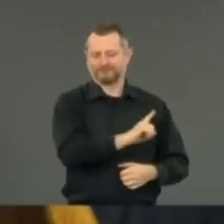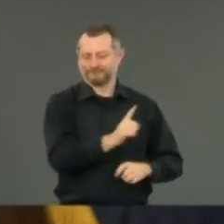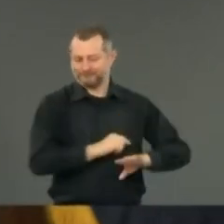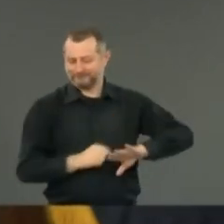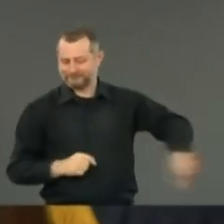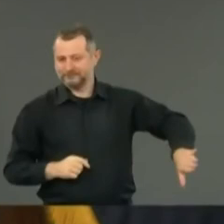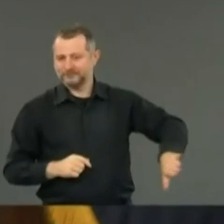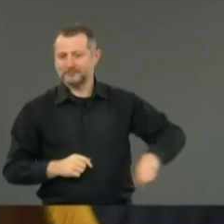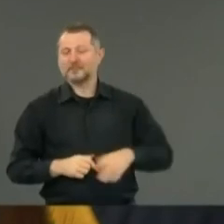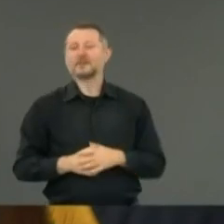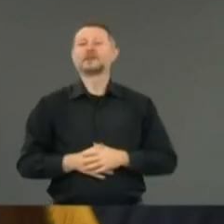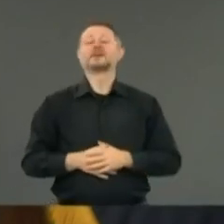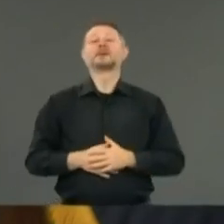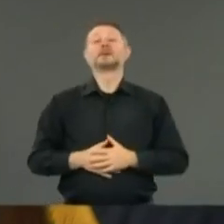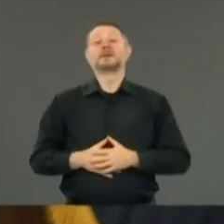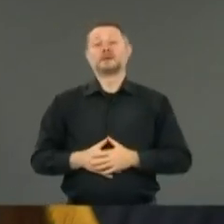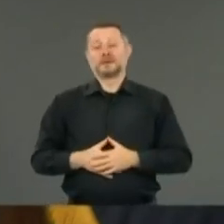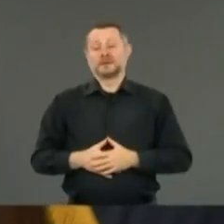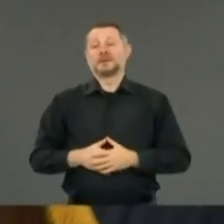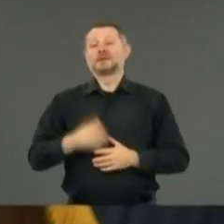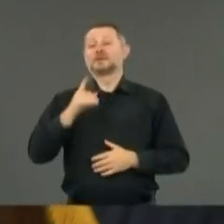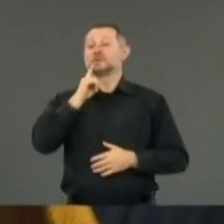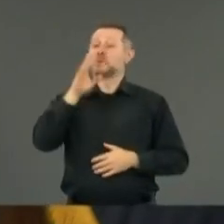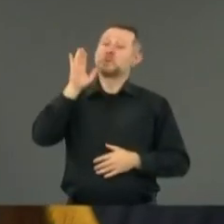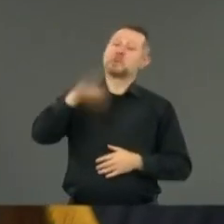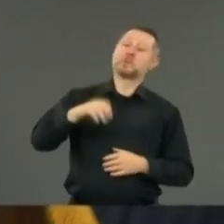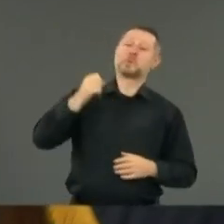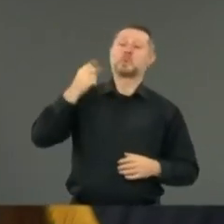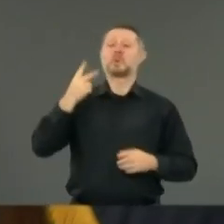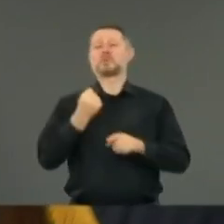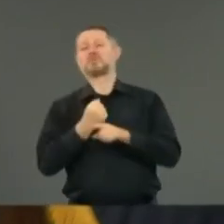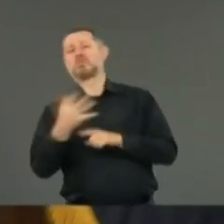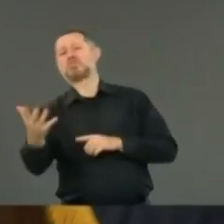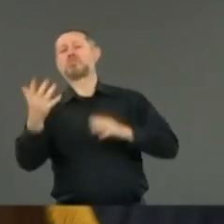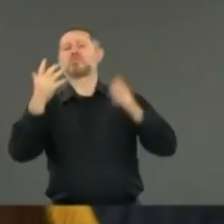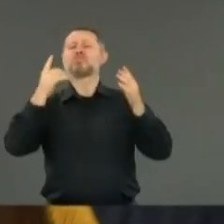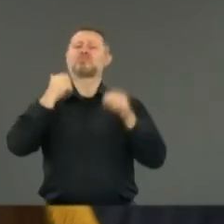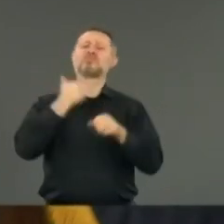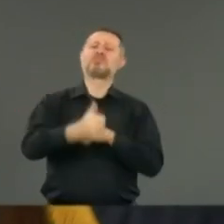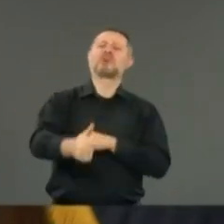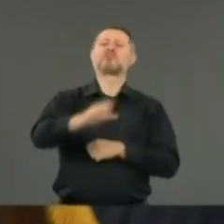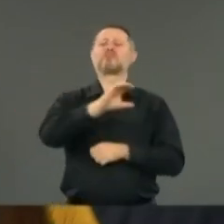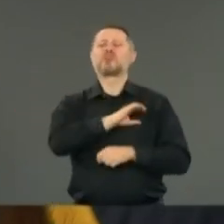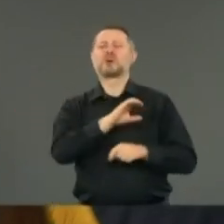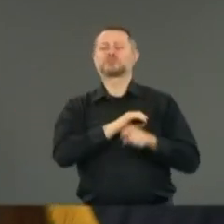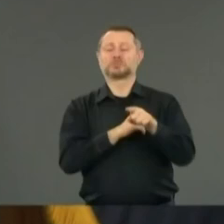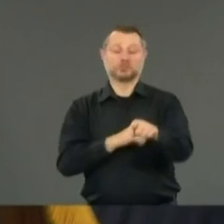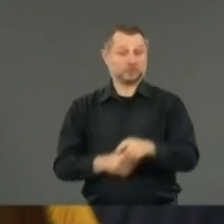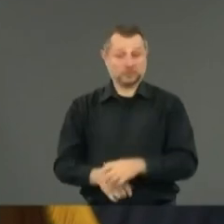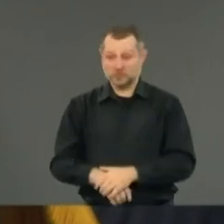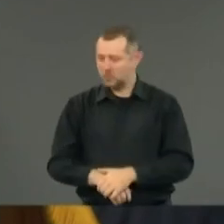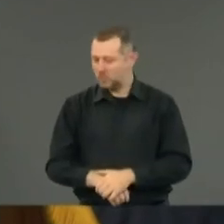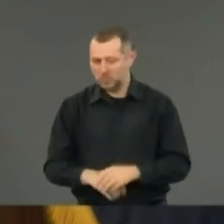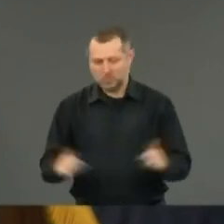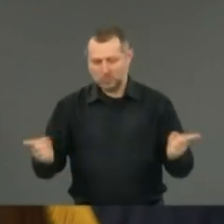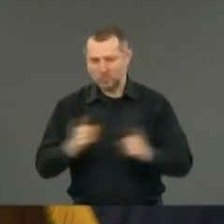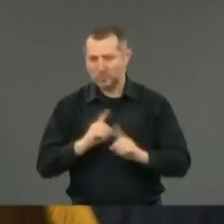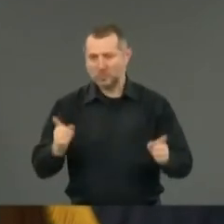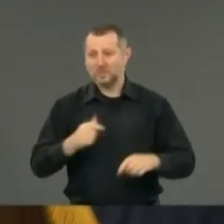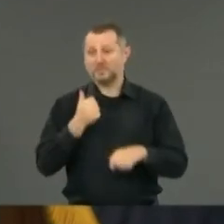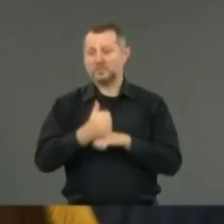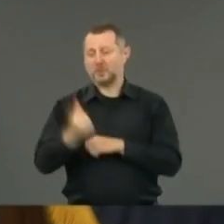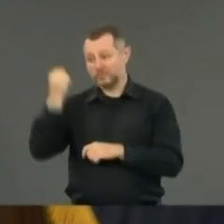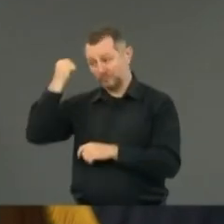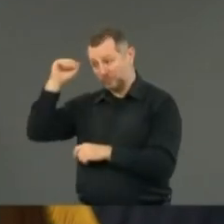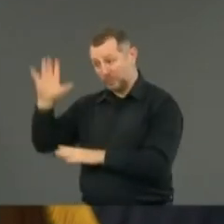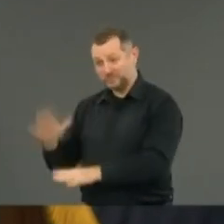Well, the night of looting was the fault of the police officers. No, it wasn't the fault of the protesters. And it wasn't the fault of